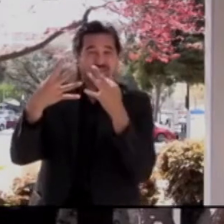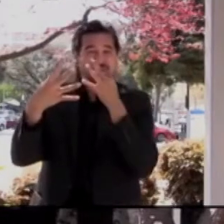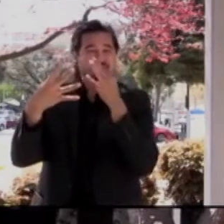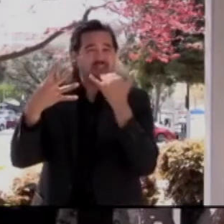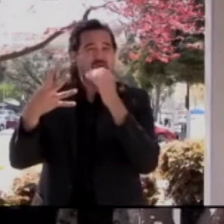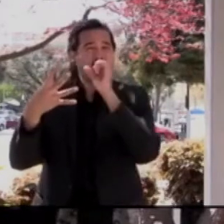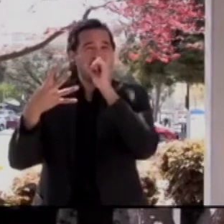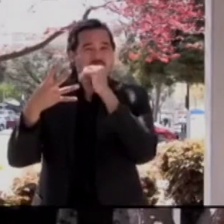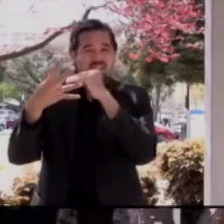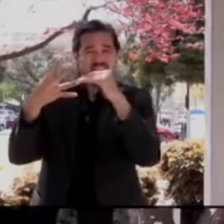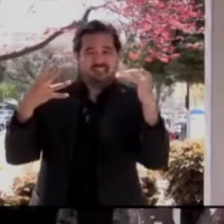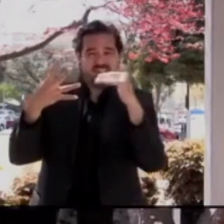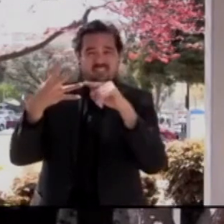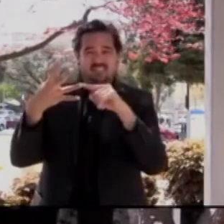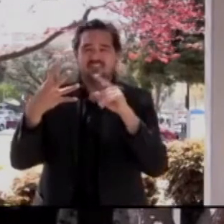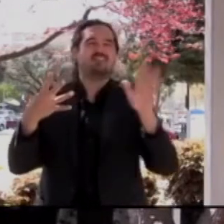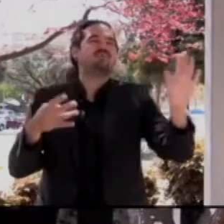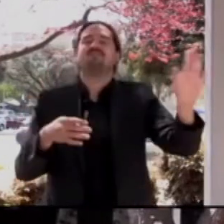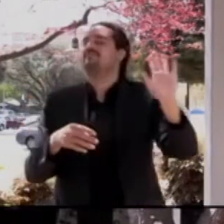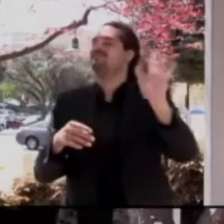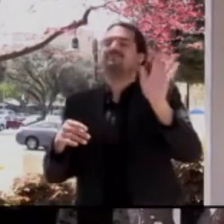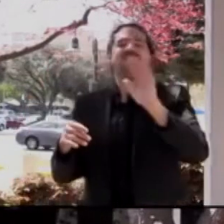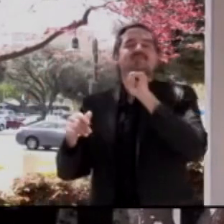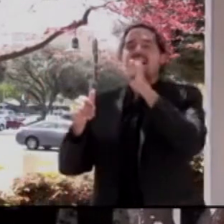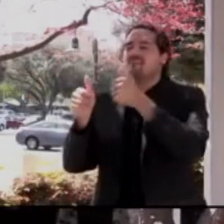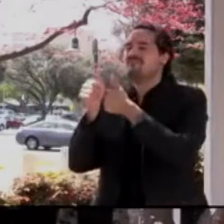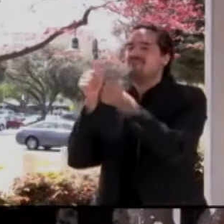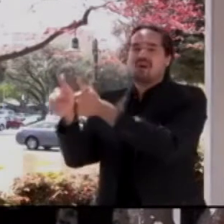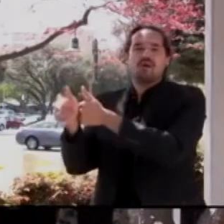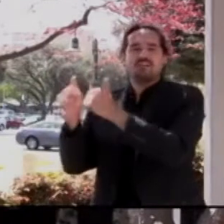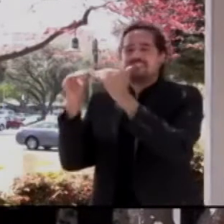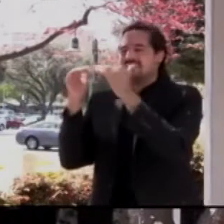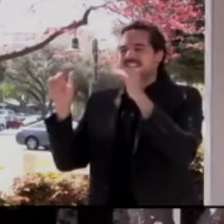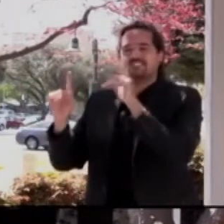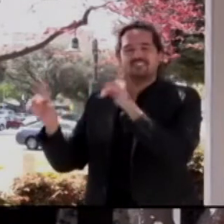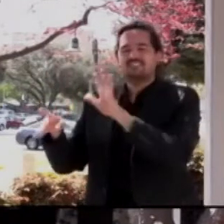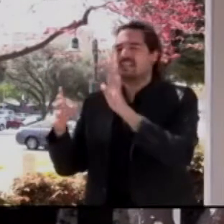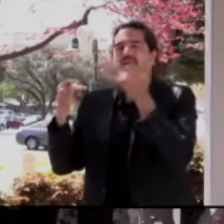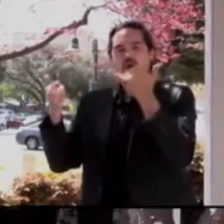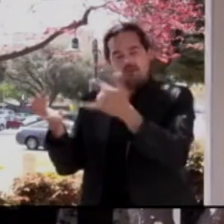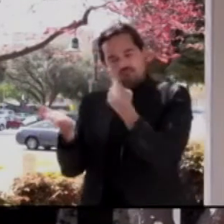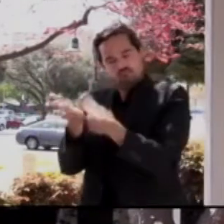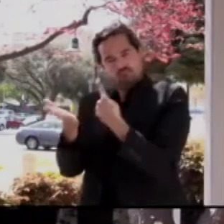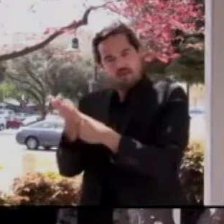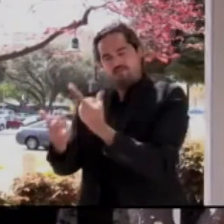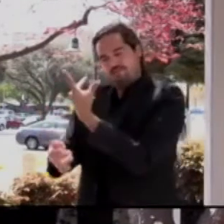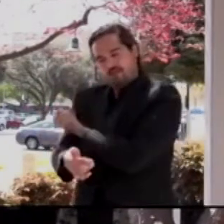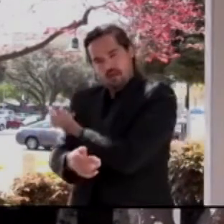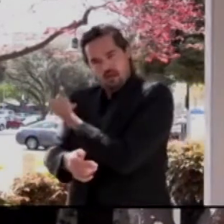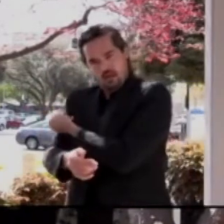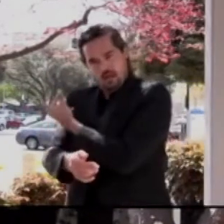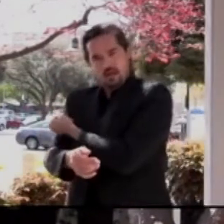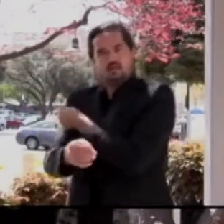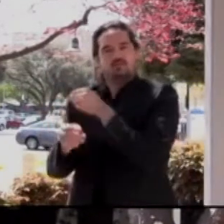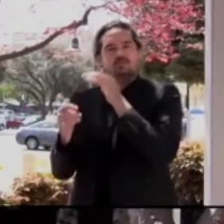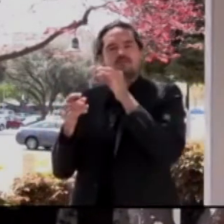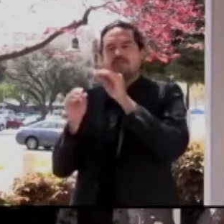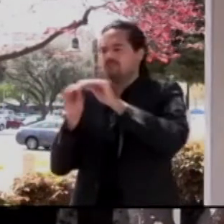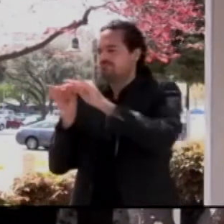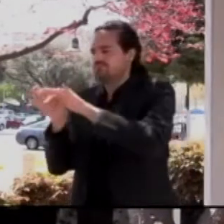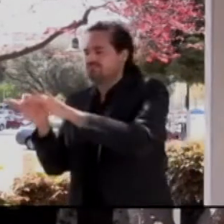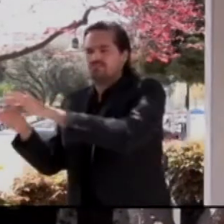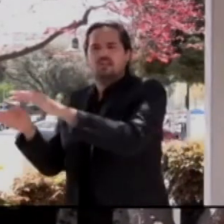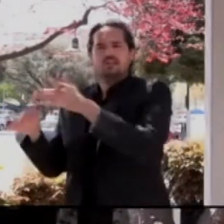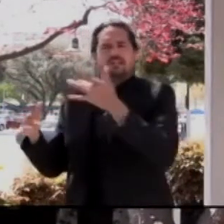tiers. Again, I think it's more important that we give the vaccines to drop our case rates, to drop the transmission. And as transmission drops,